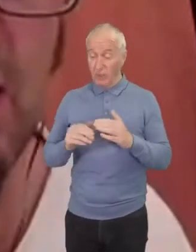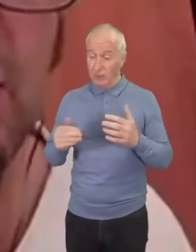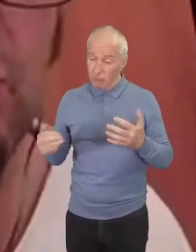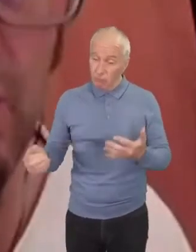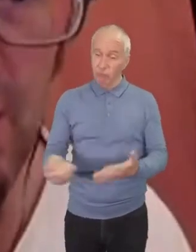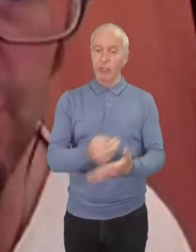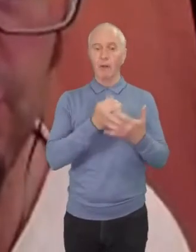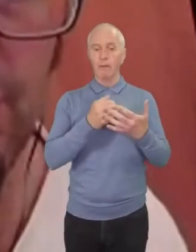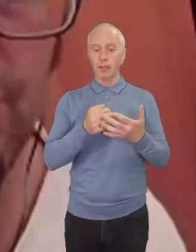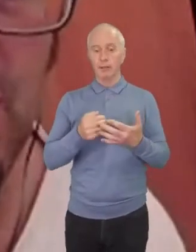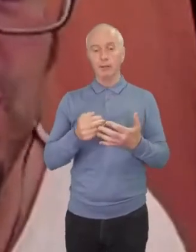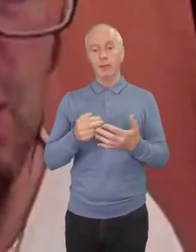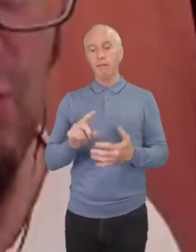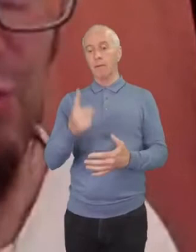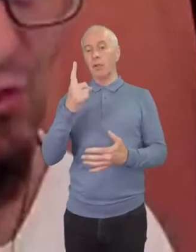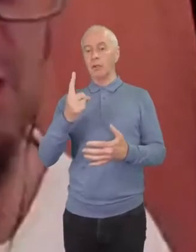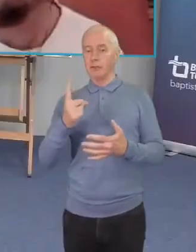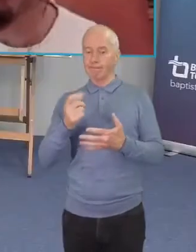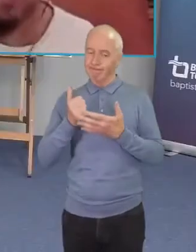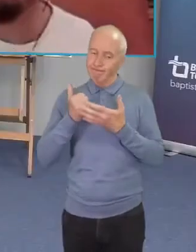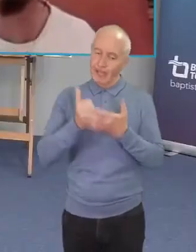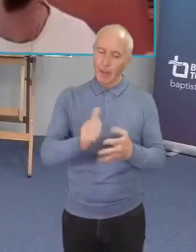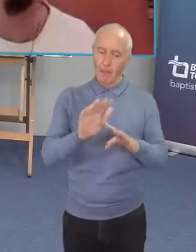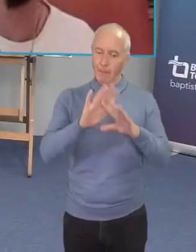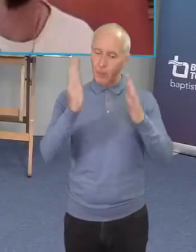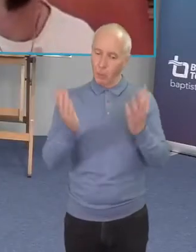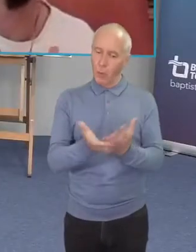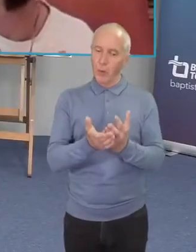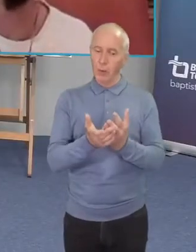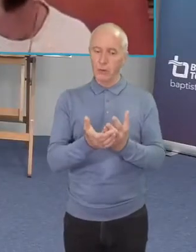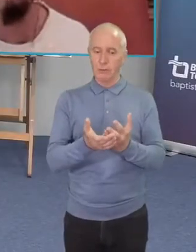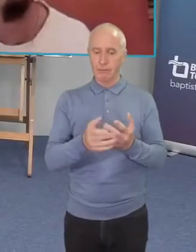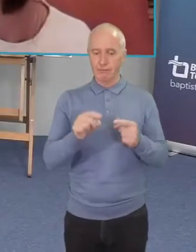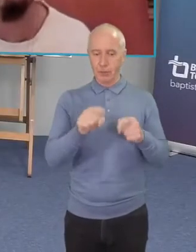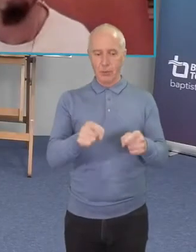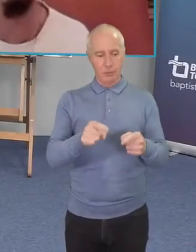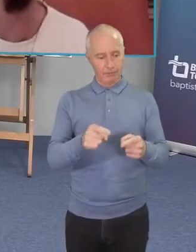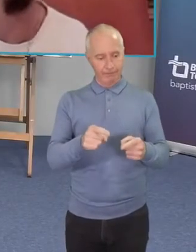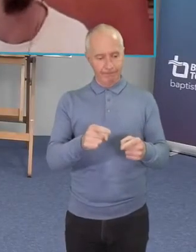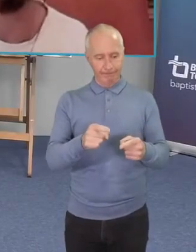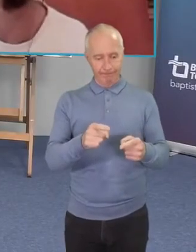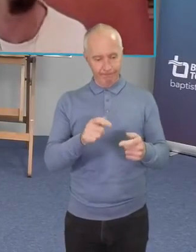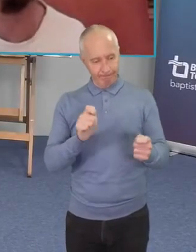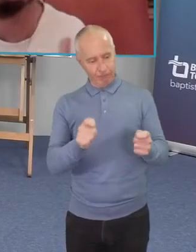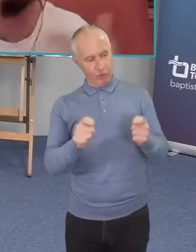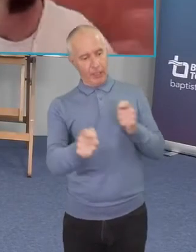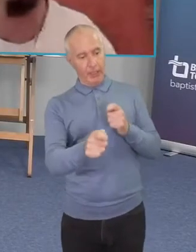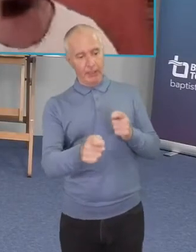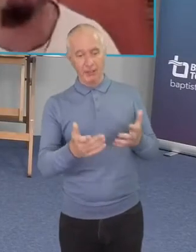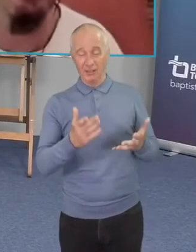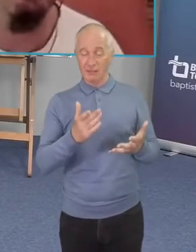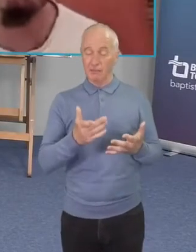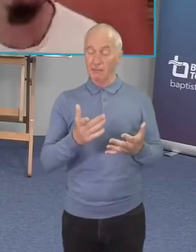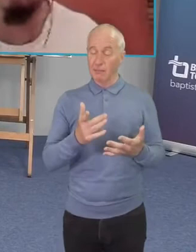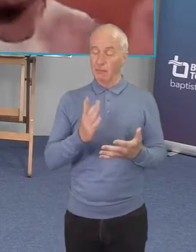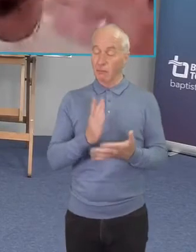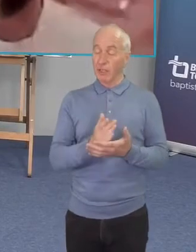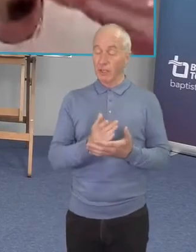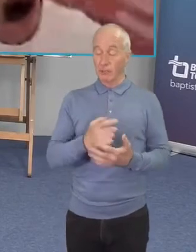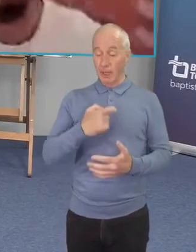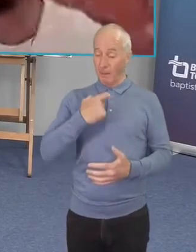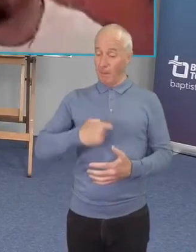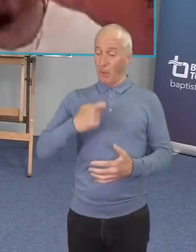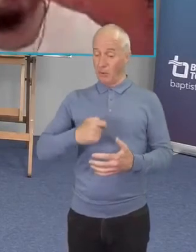made us sick recover so that's a powerful statement right that this is about personal recovery and any recovery community